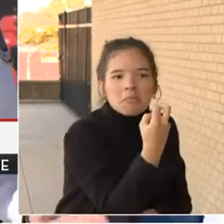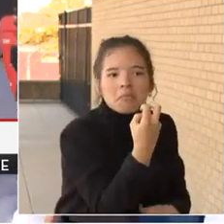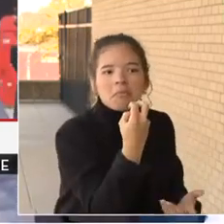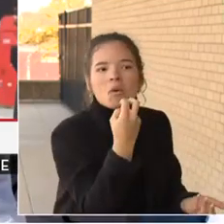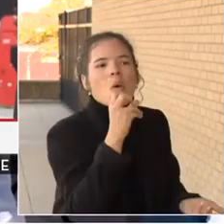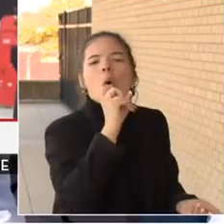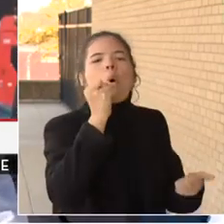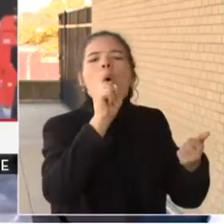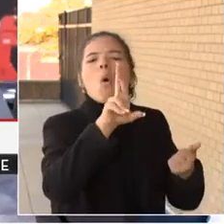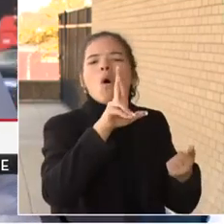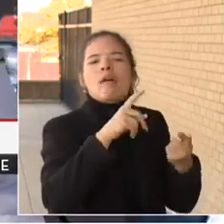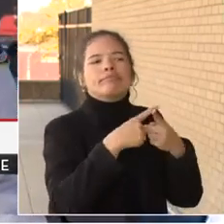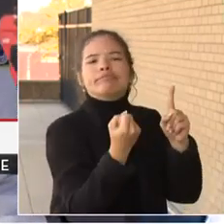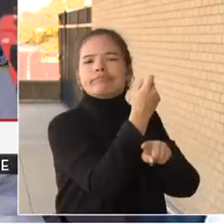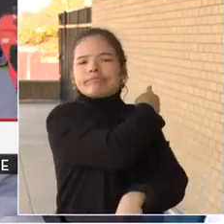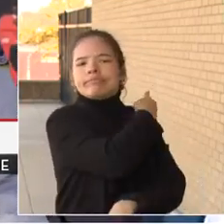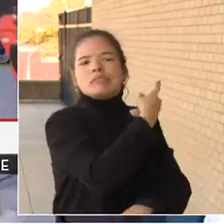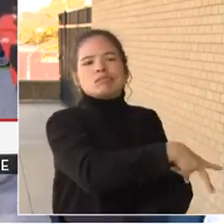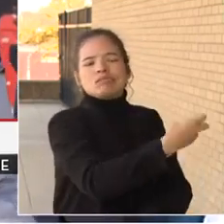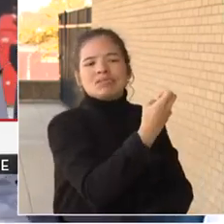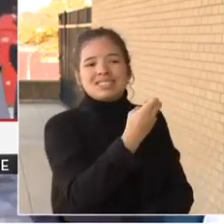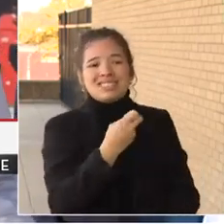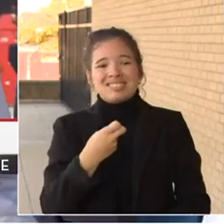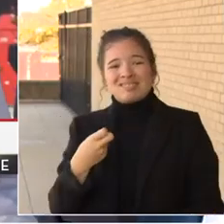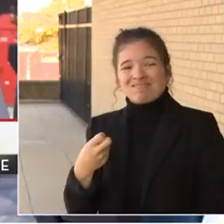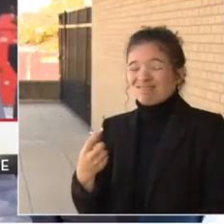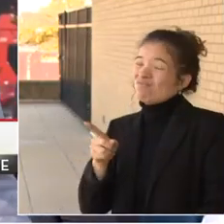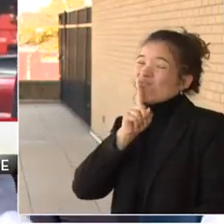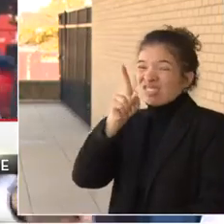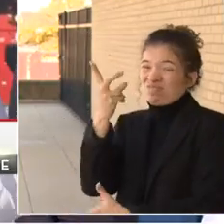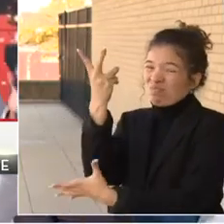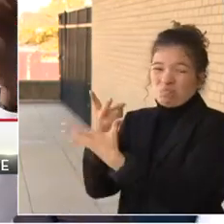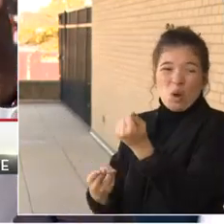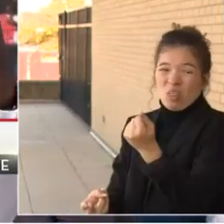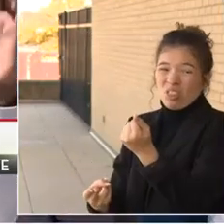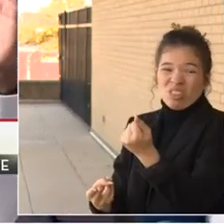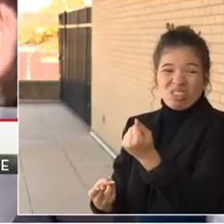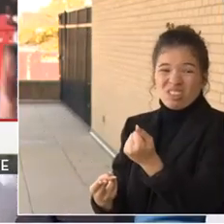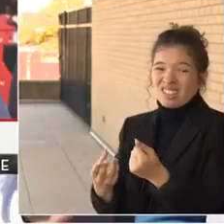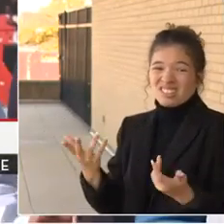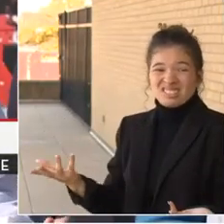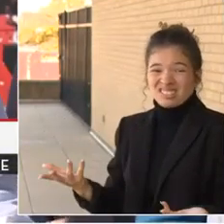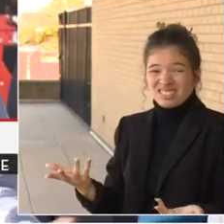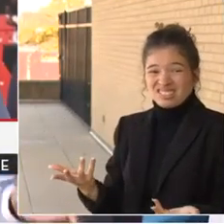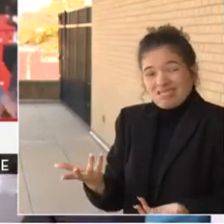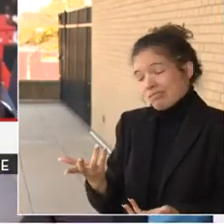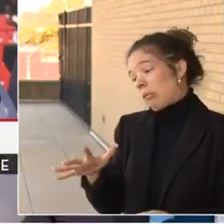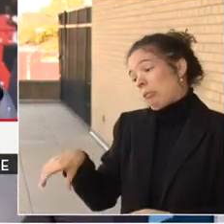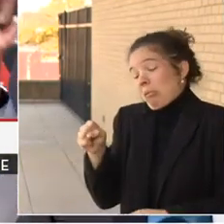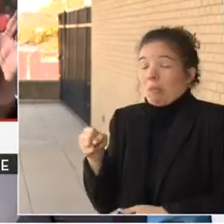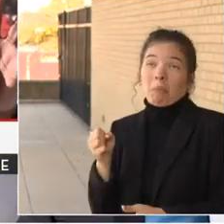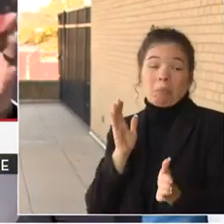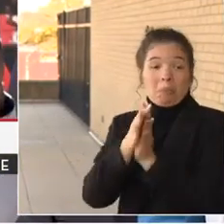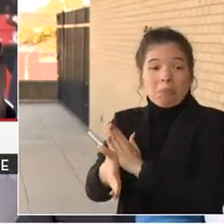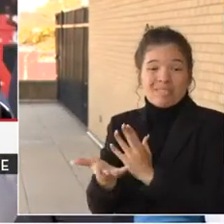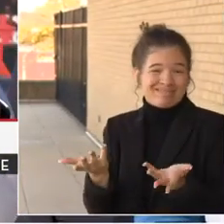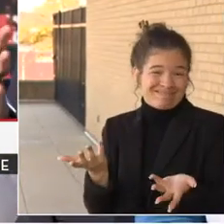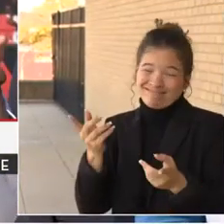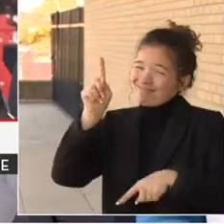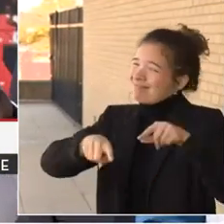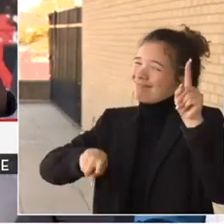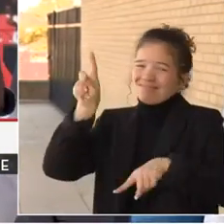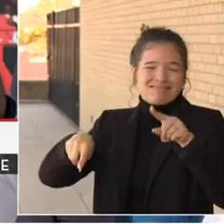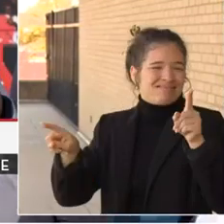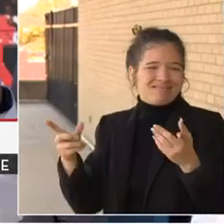probably a little bit of both, Mark, to be quite honest with you. Sure, you have the random one-offs, and I mean, you can go down any street